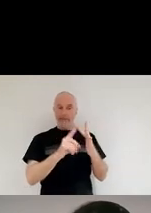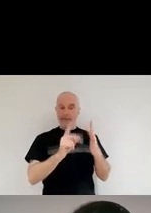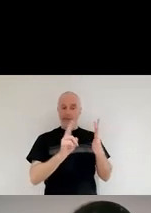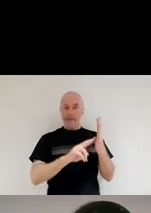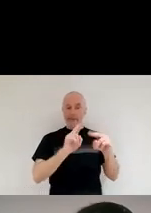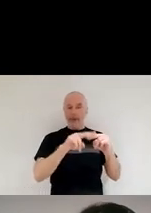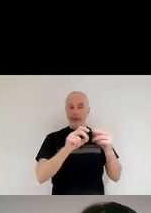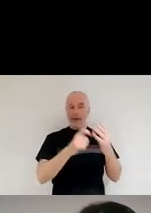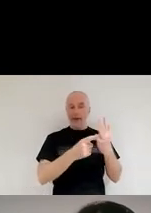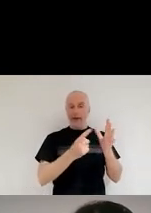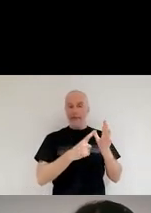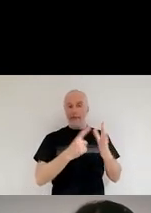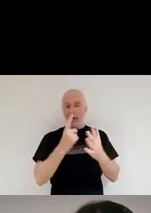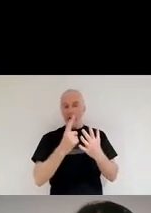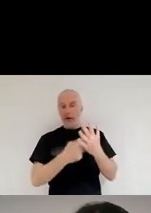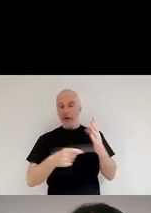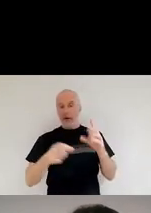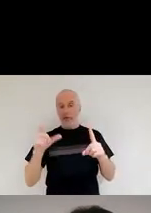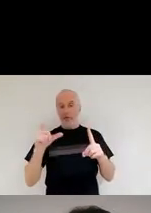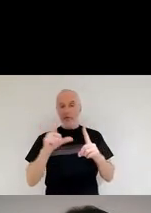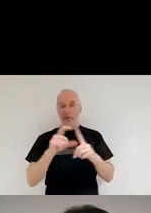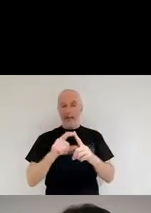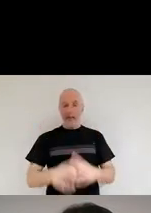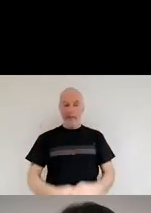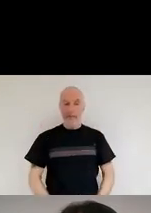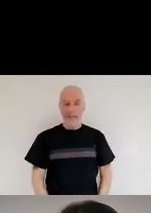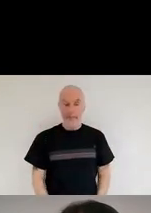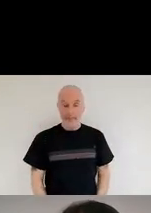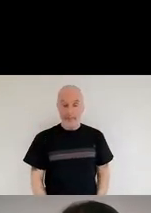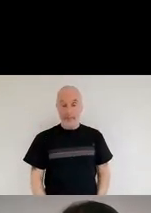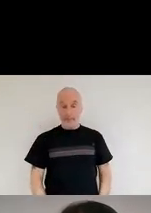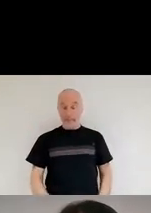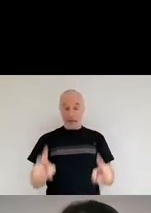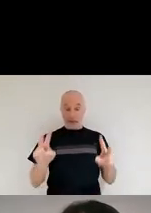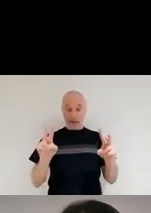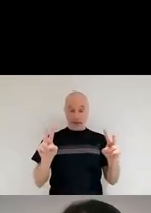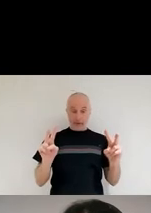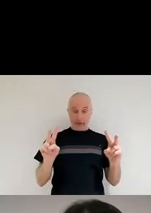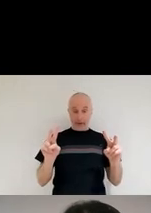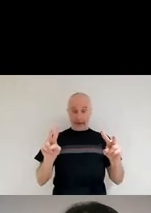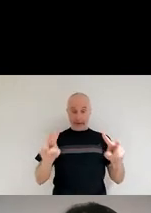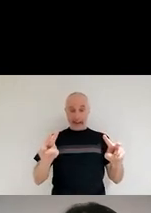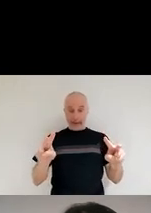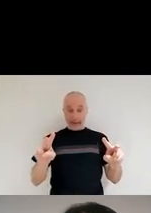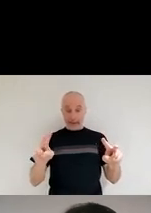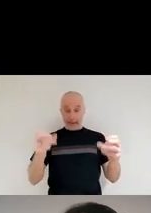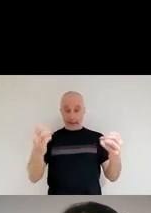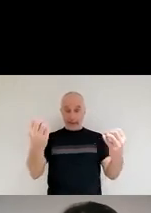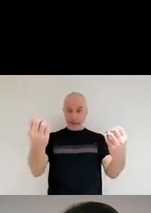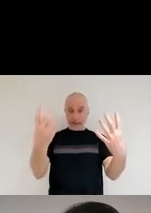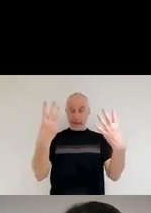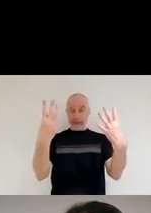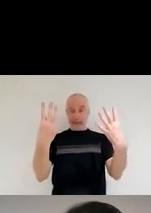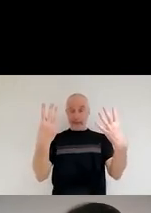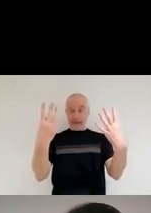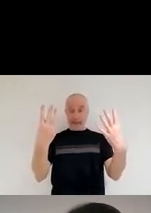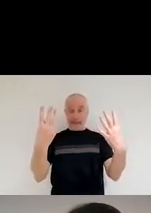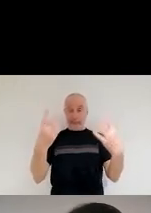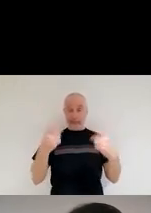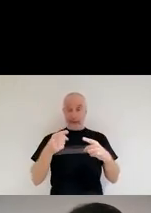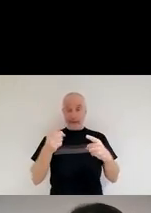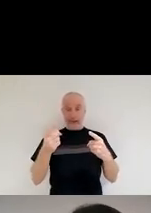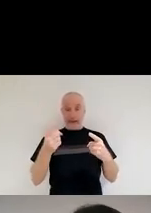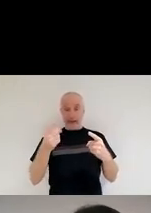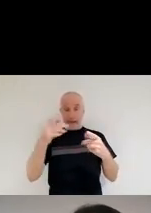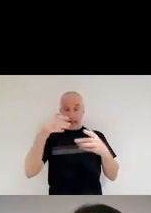Barnard cloud, the cloud from the beginning of our talk, these stars that suddenly are appearing here in the second picture, they are actually inside the